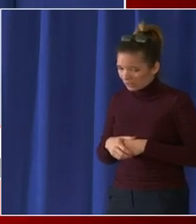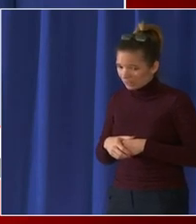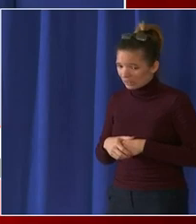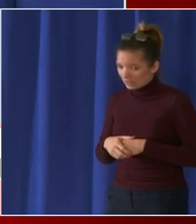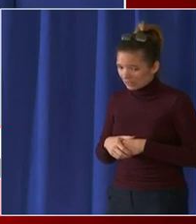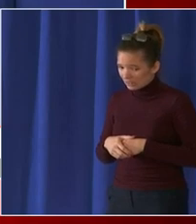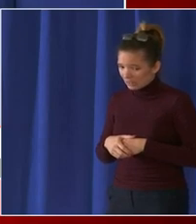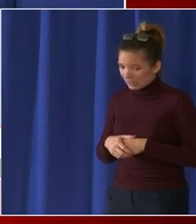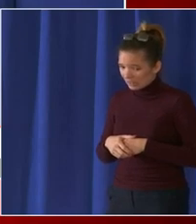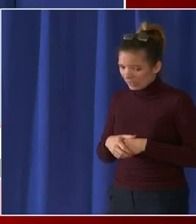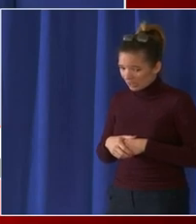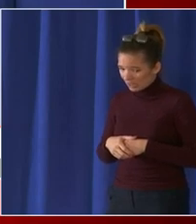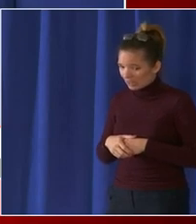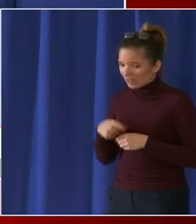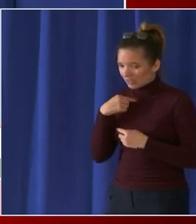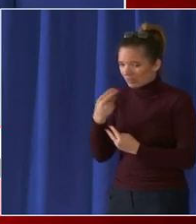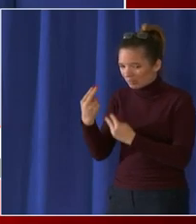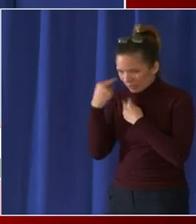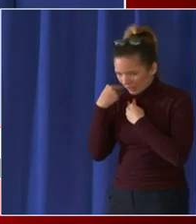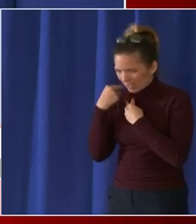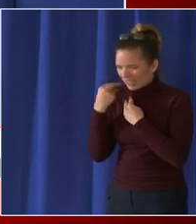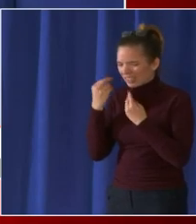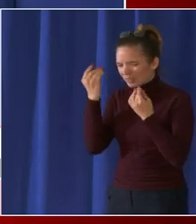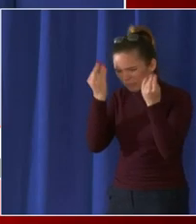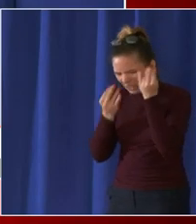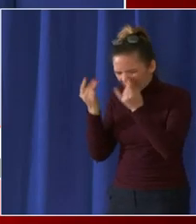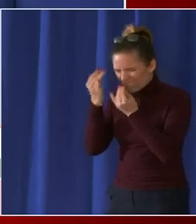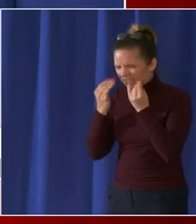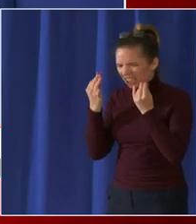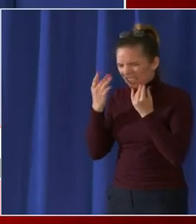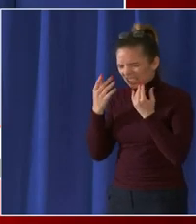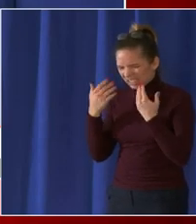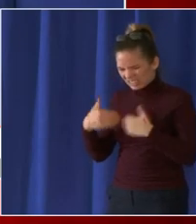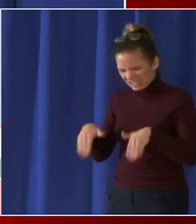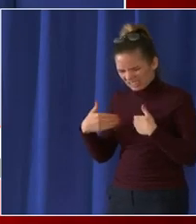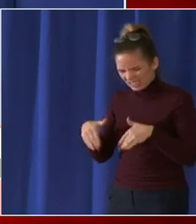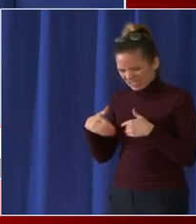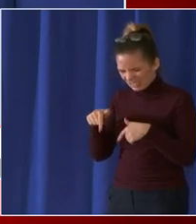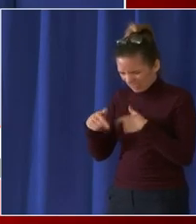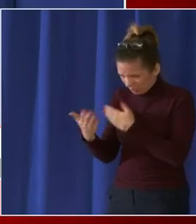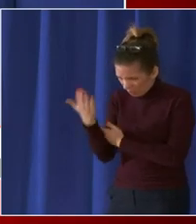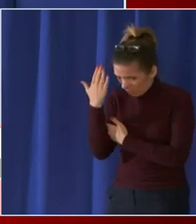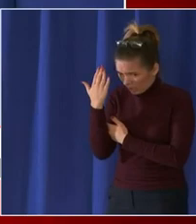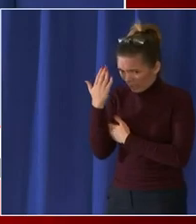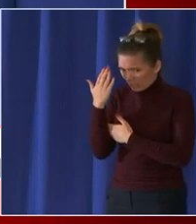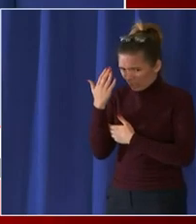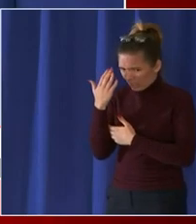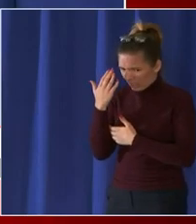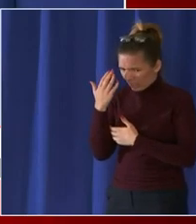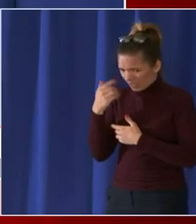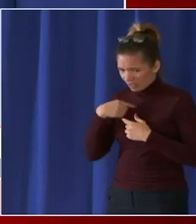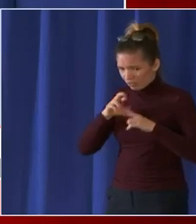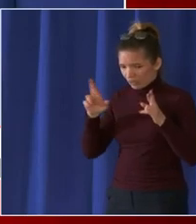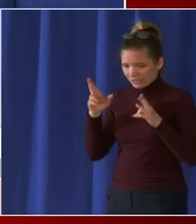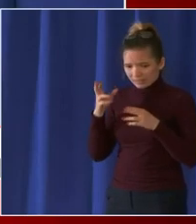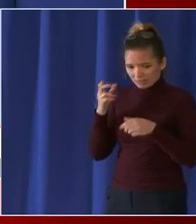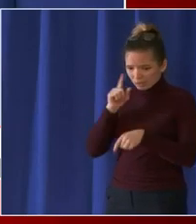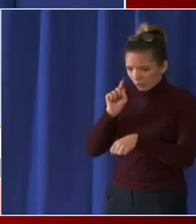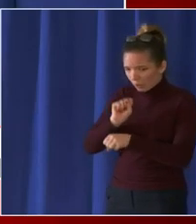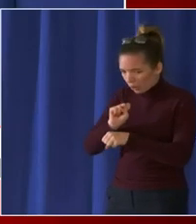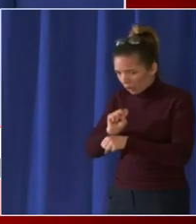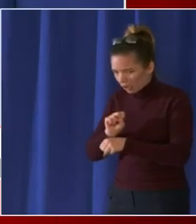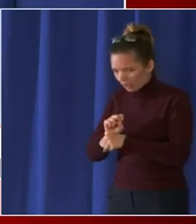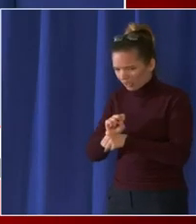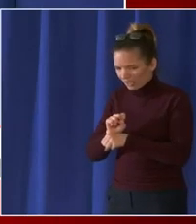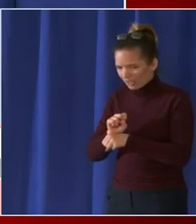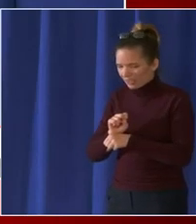have reflected on this quite a bit and especially this morning i was thinking about this you know i was getting ready for work as january to six four days